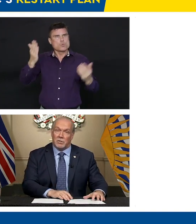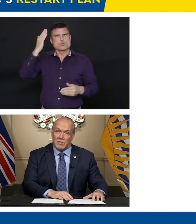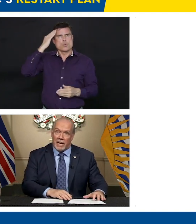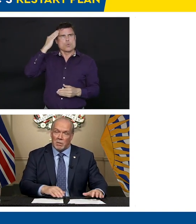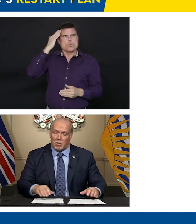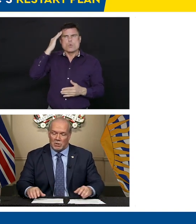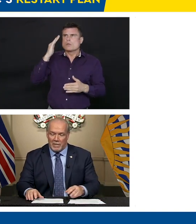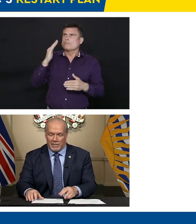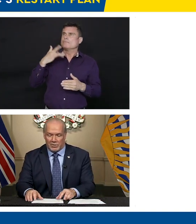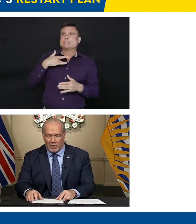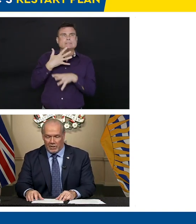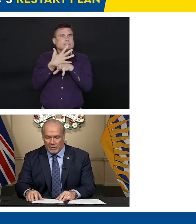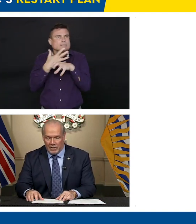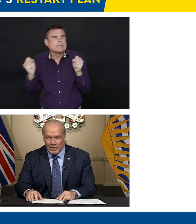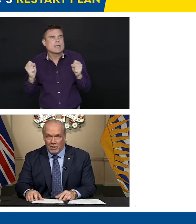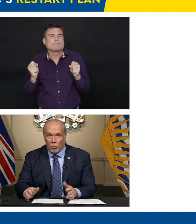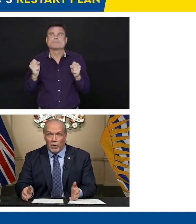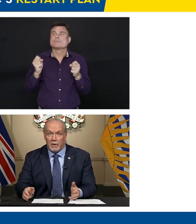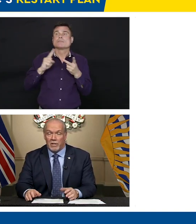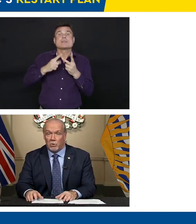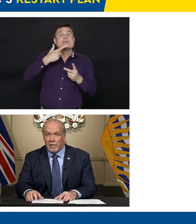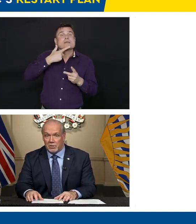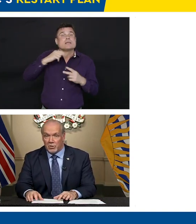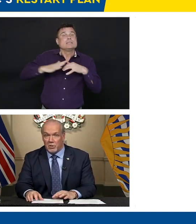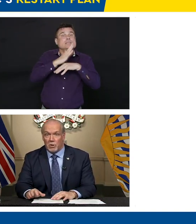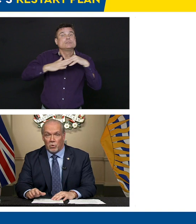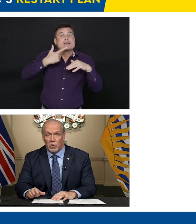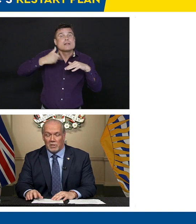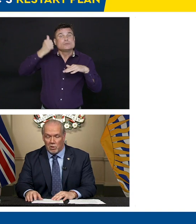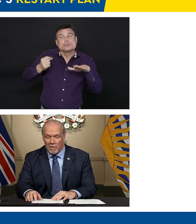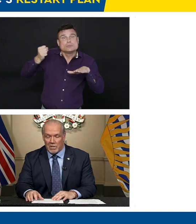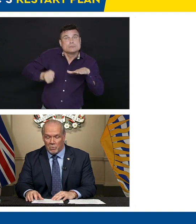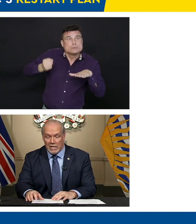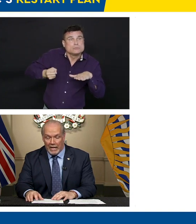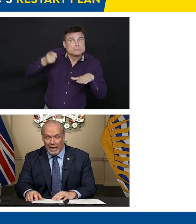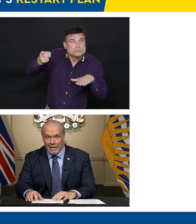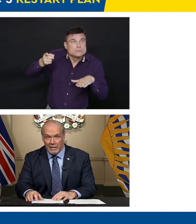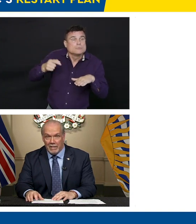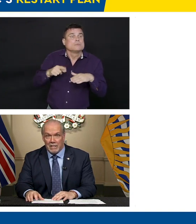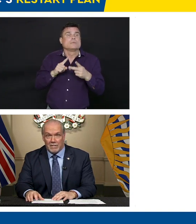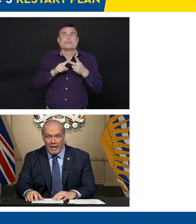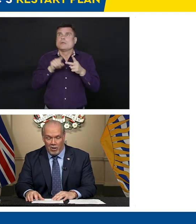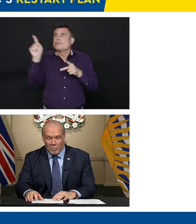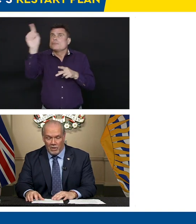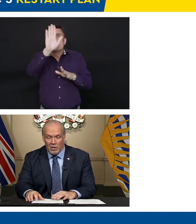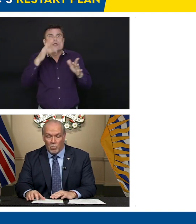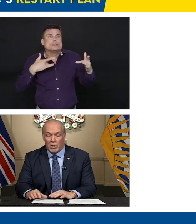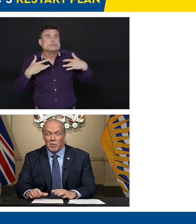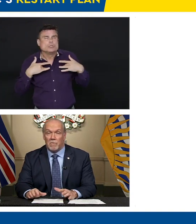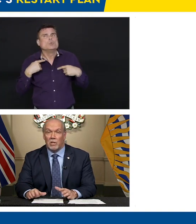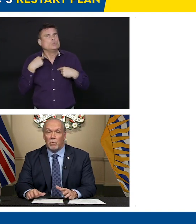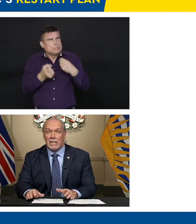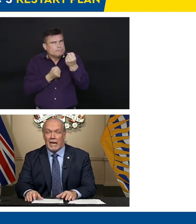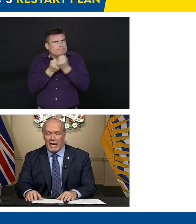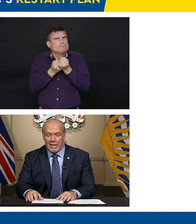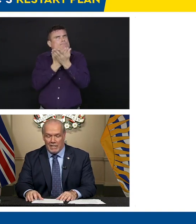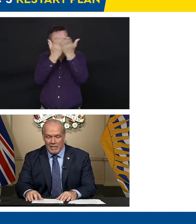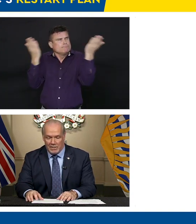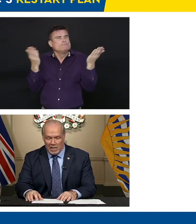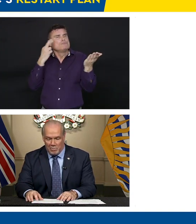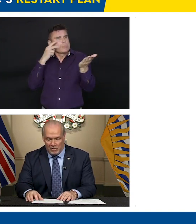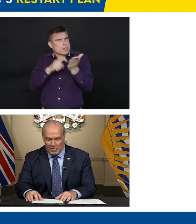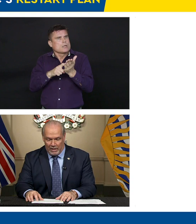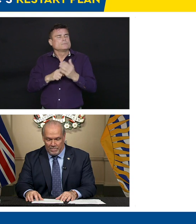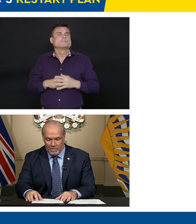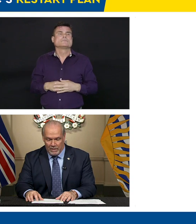It's understandable to be concerned. We're here to reassure you that we're going to do everything we can to help. We're going to do everything we can